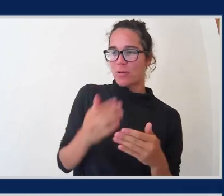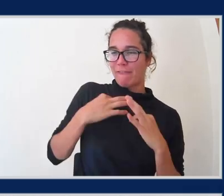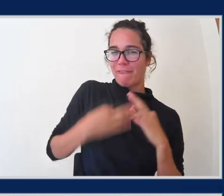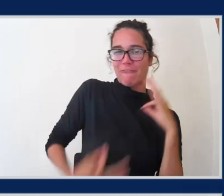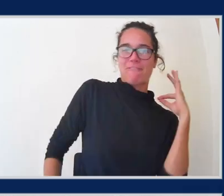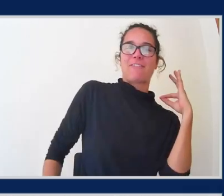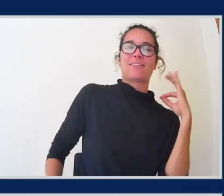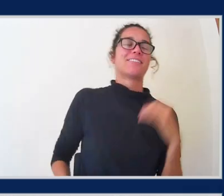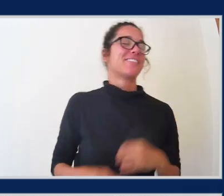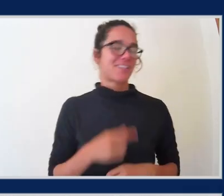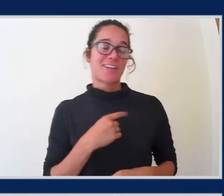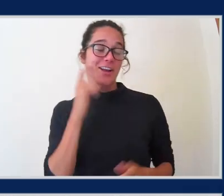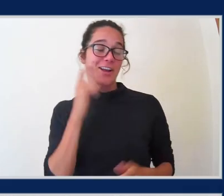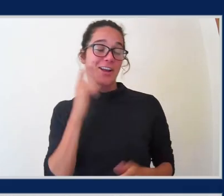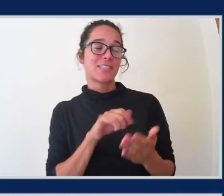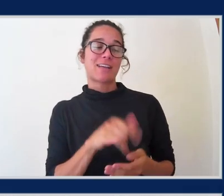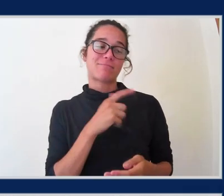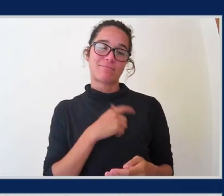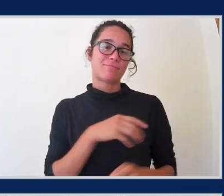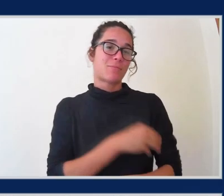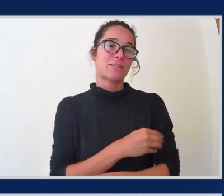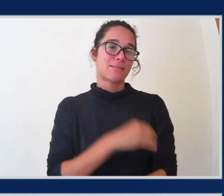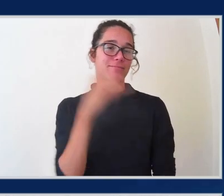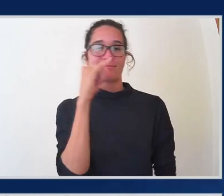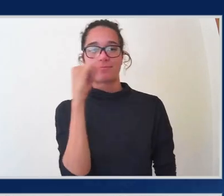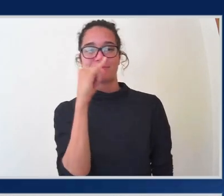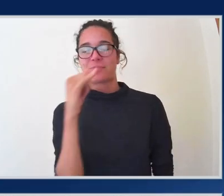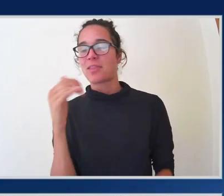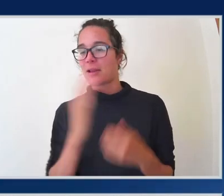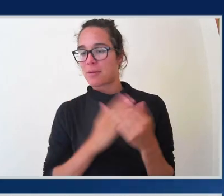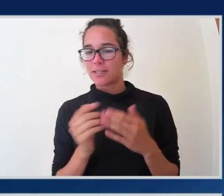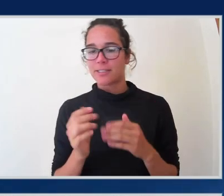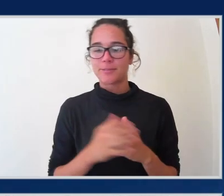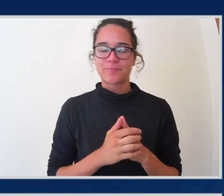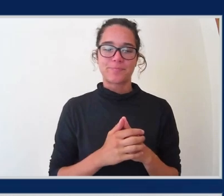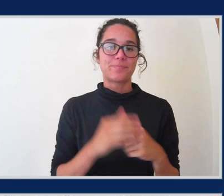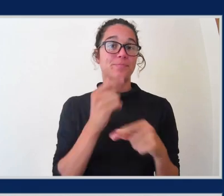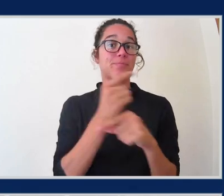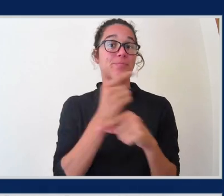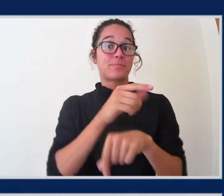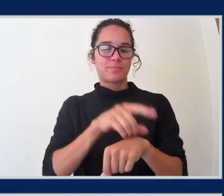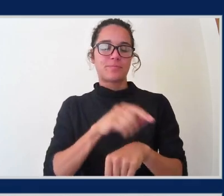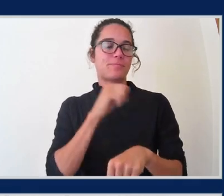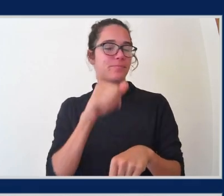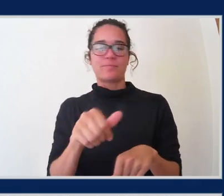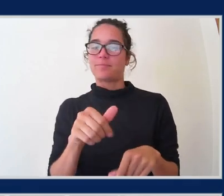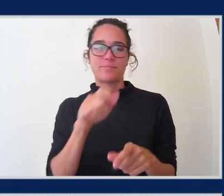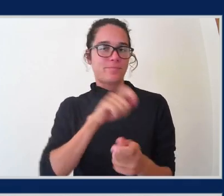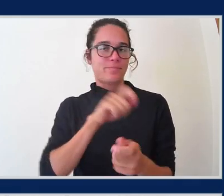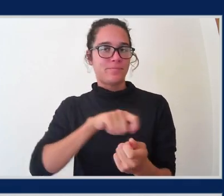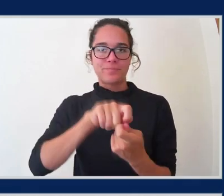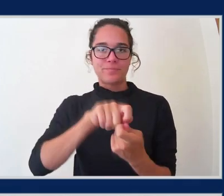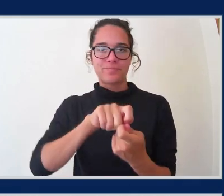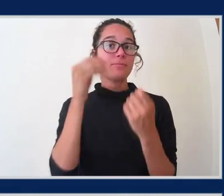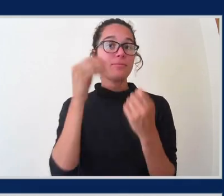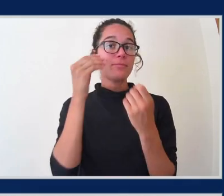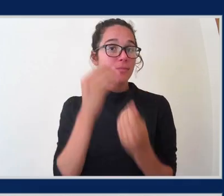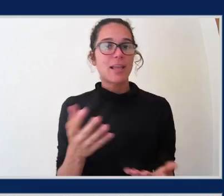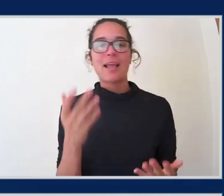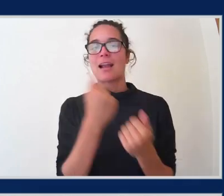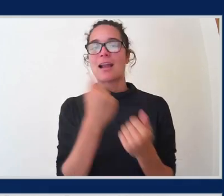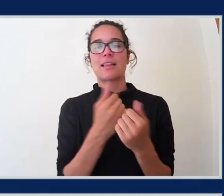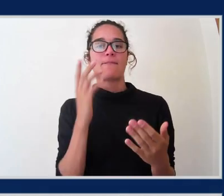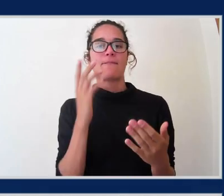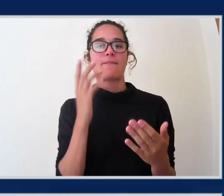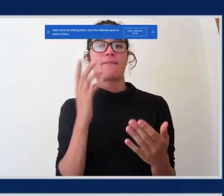because we're focusing on guard duty here. It's not going to specifically call out anything for guard duty. And our friends watching live may think, well, where do I go?